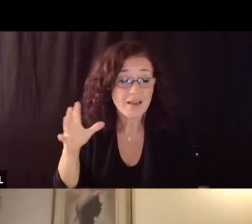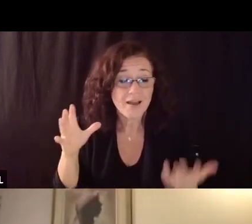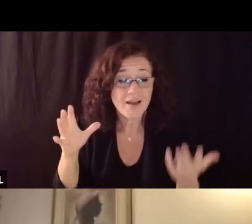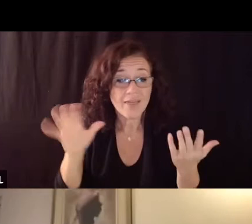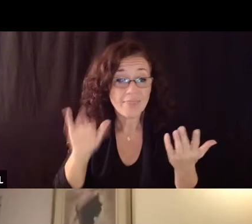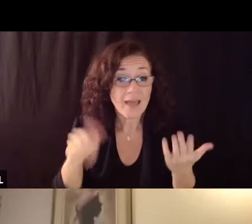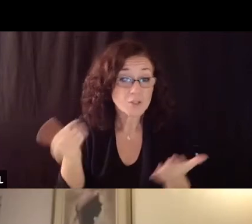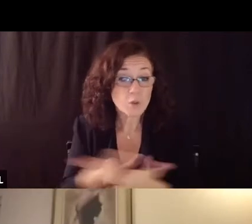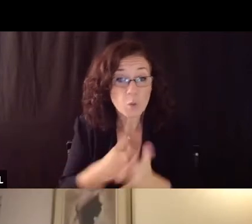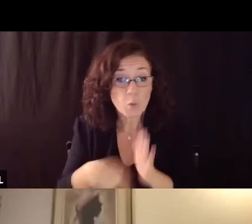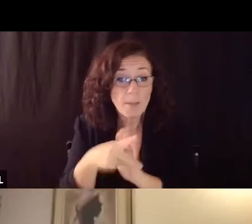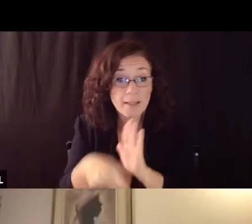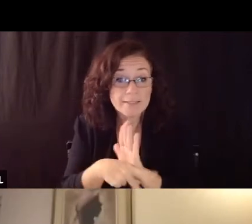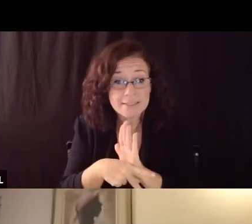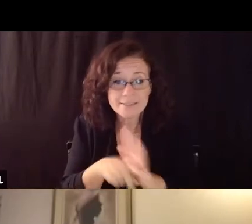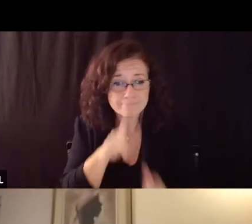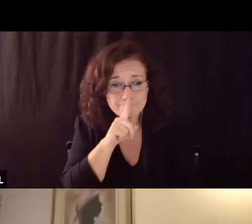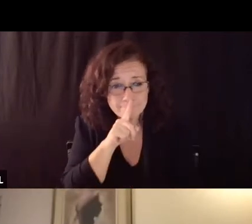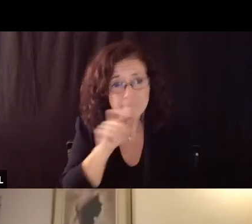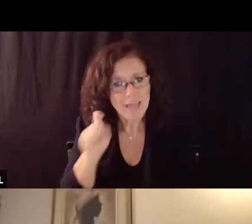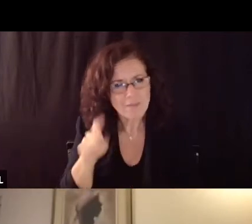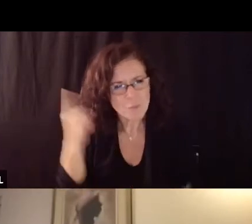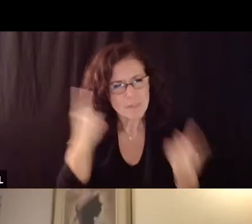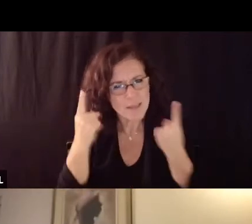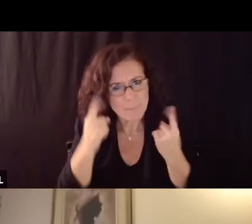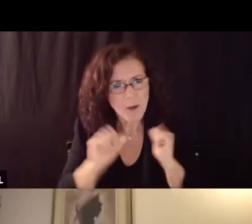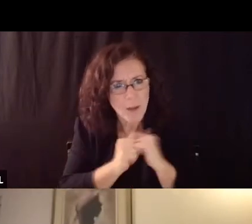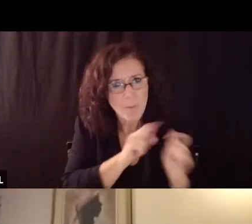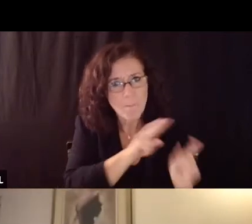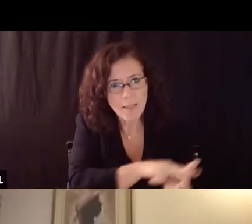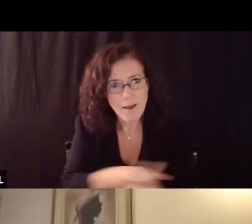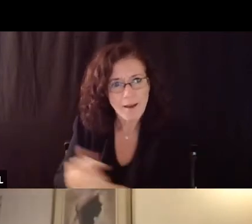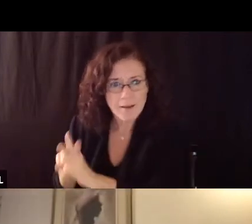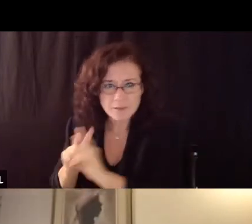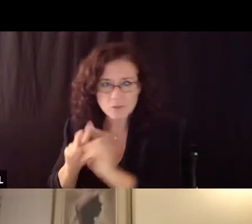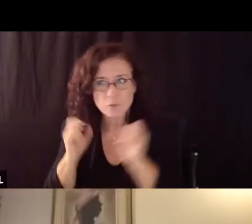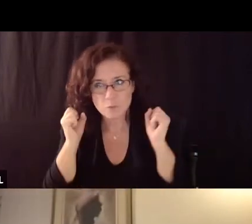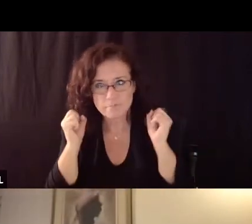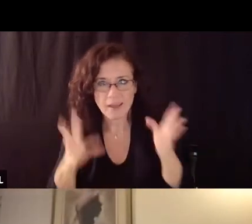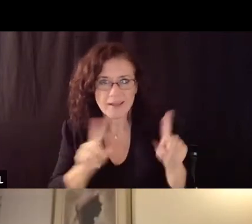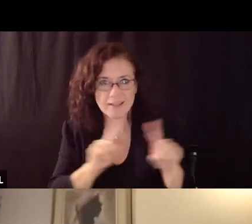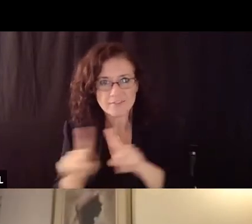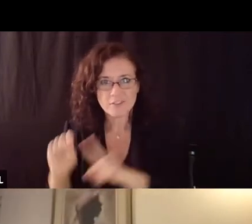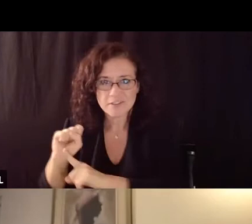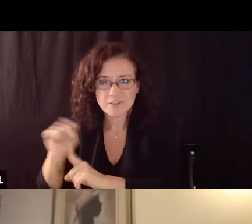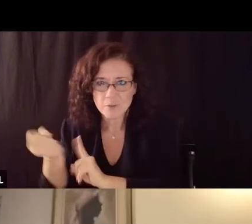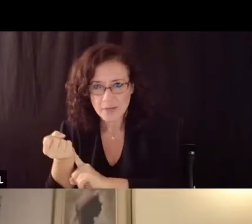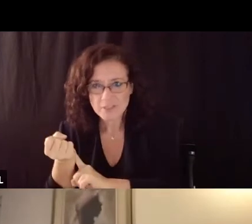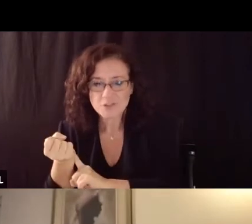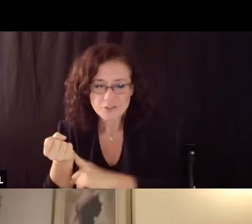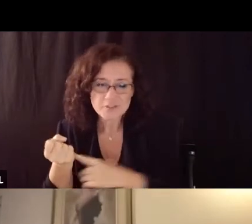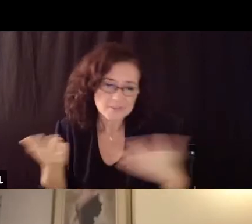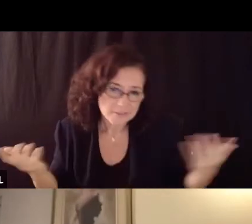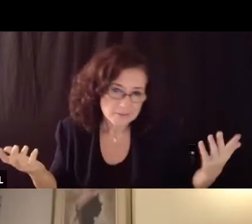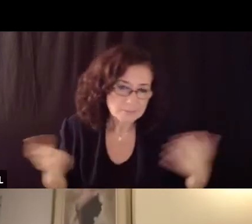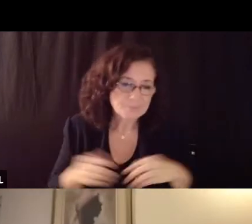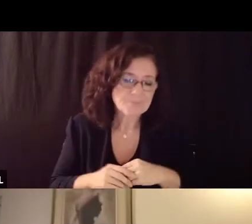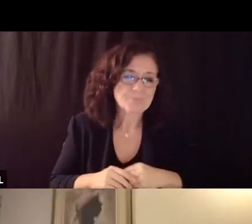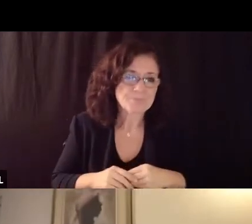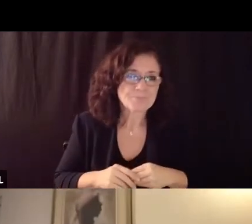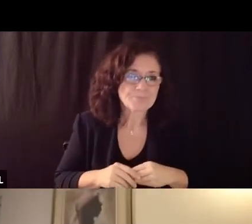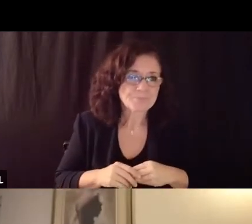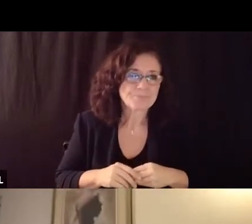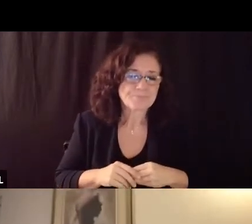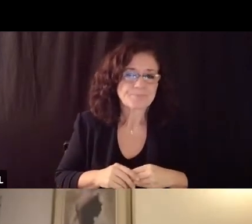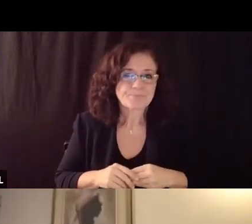execution of the policy literally literally as it's written those are the parameters um and yeah